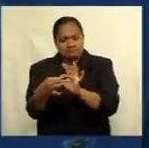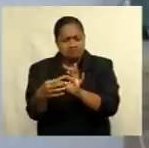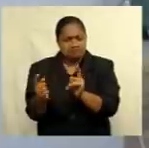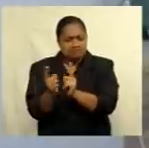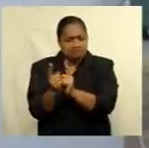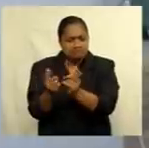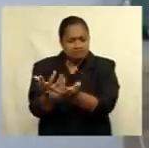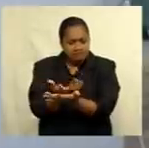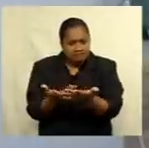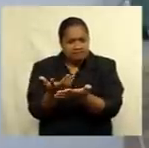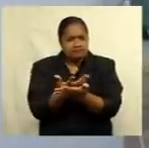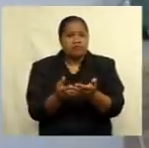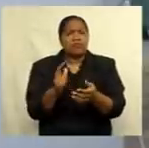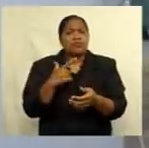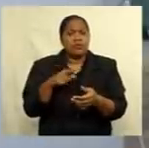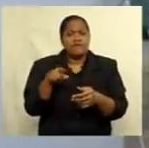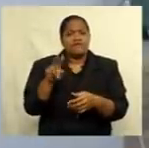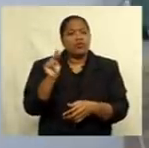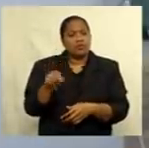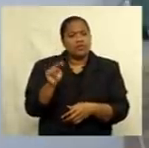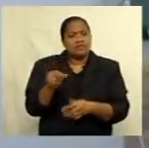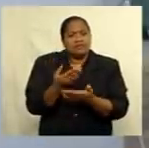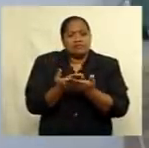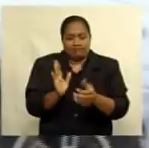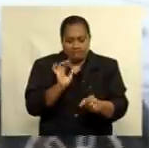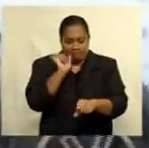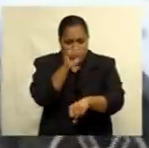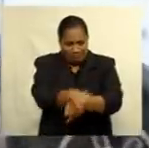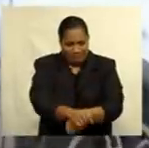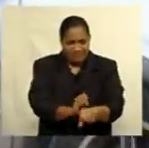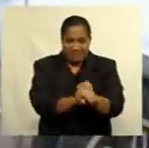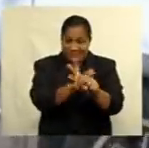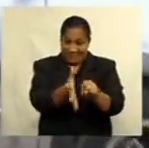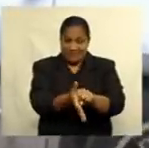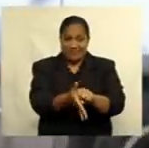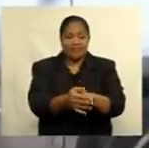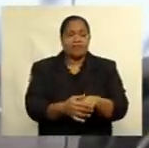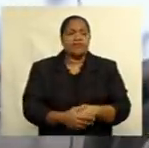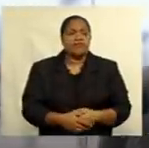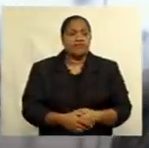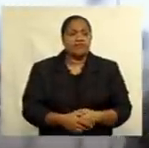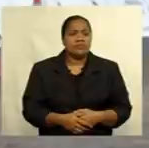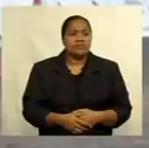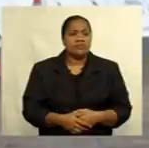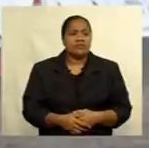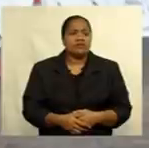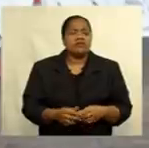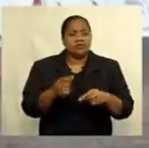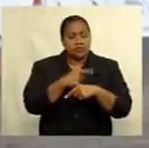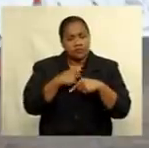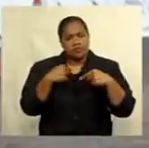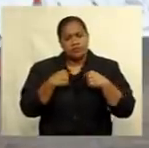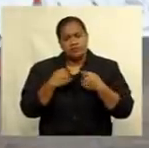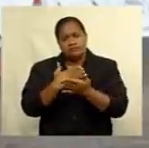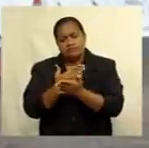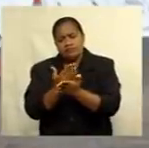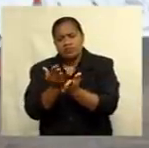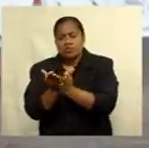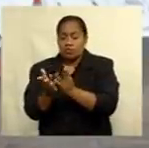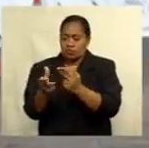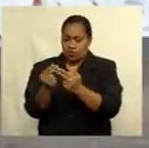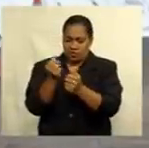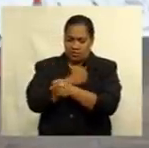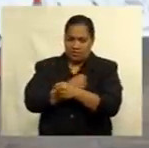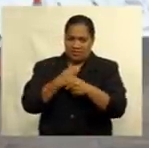to combat COVID-19. And in that day, there is a list that we have shared with all our bilateral partners.